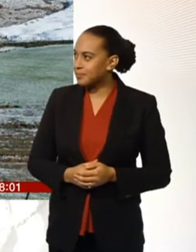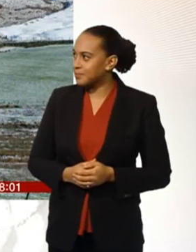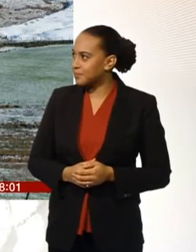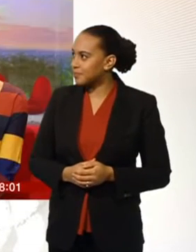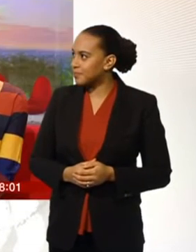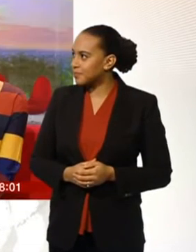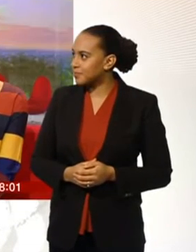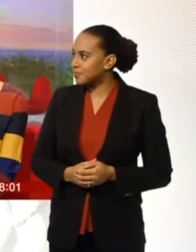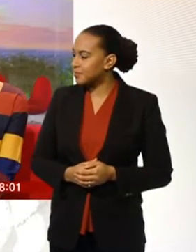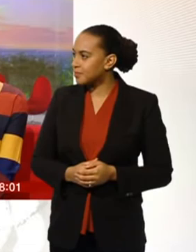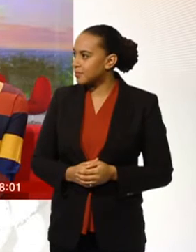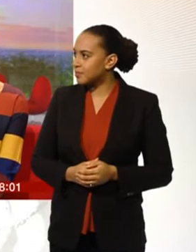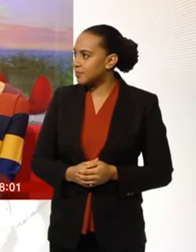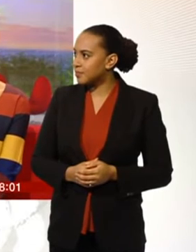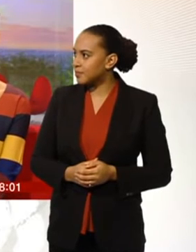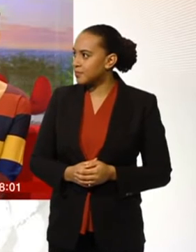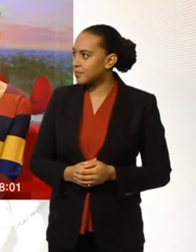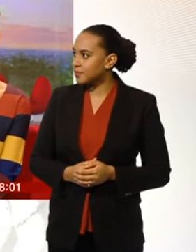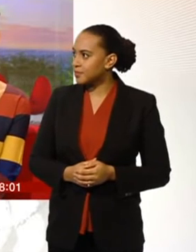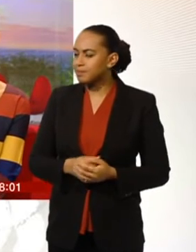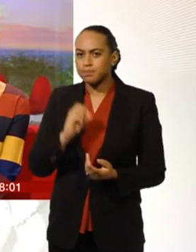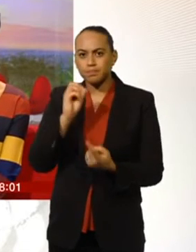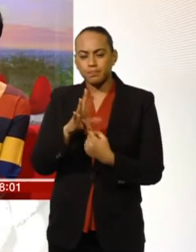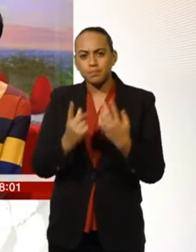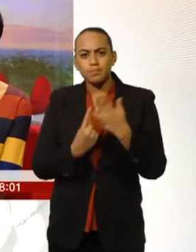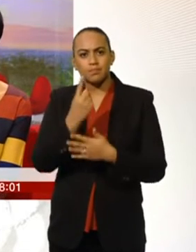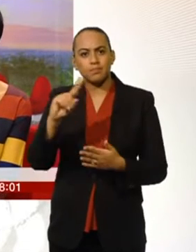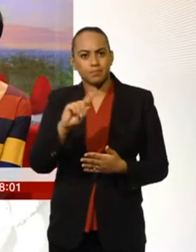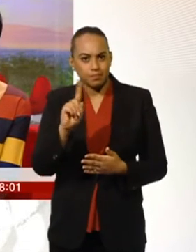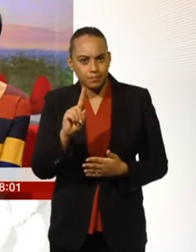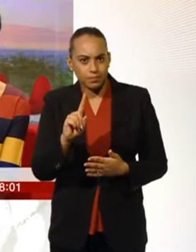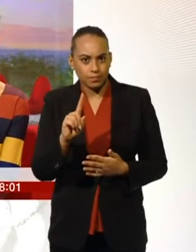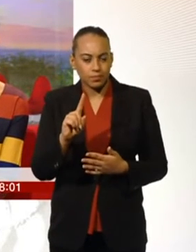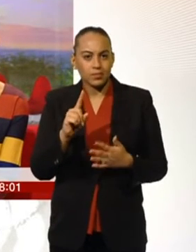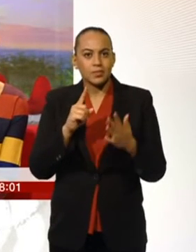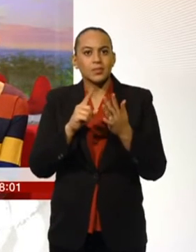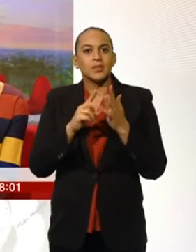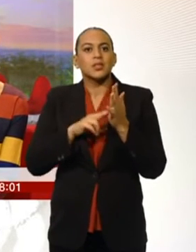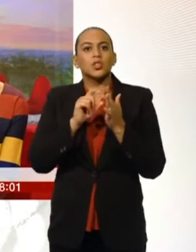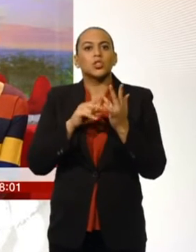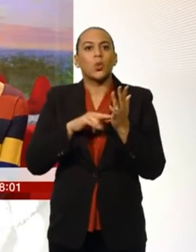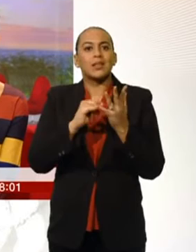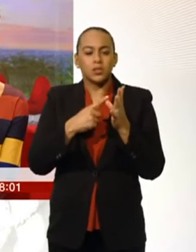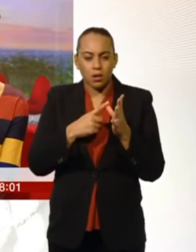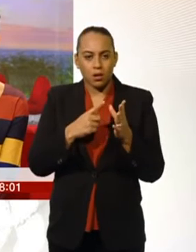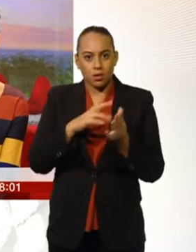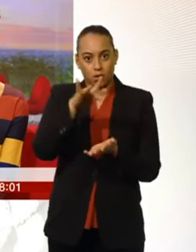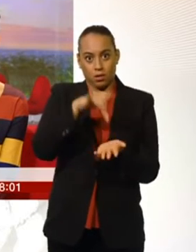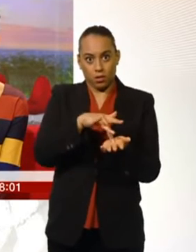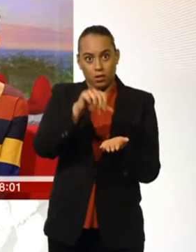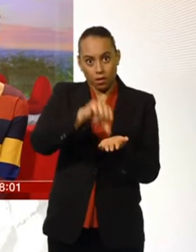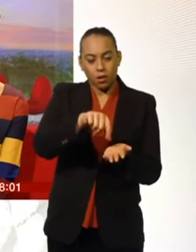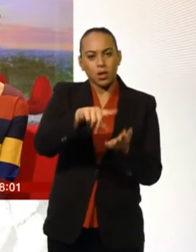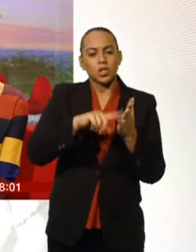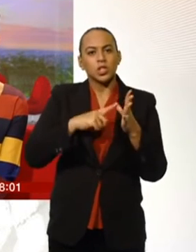then, Matt. Good morning. First, our main story. There's been a series of large explosions in the center of the Indonesian capital, Ducato,